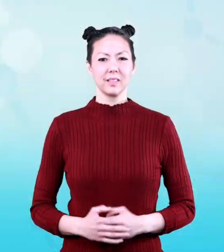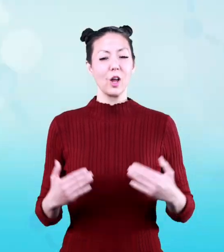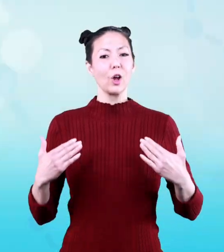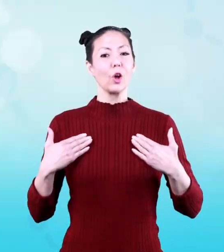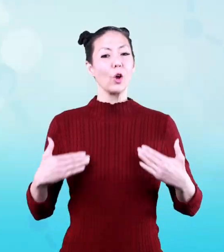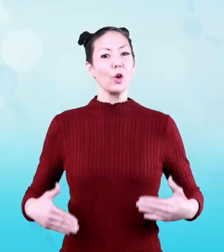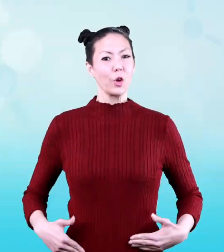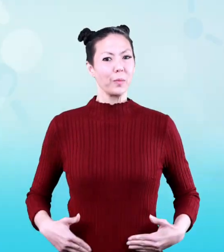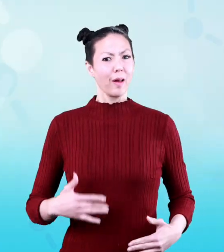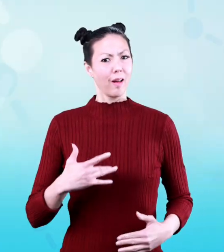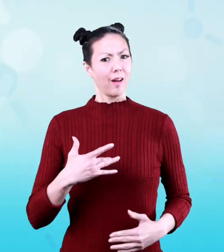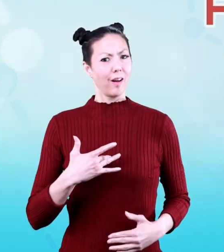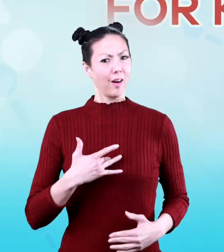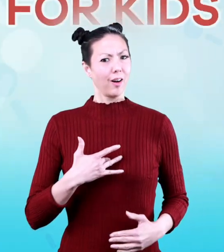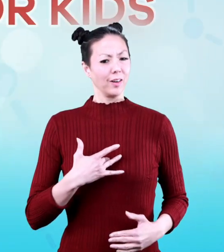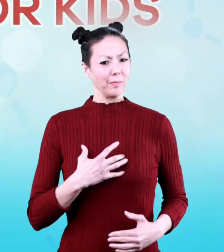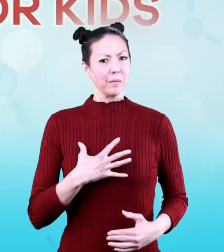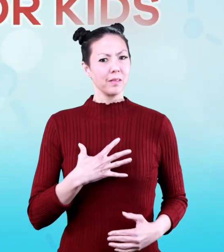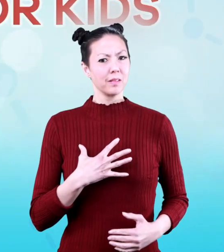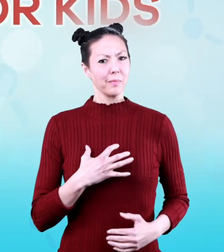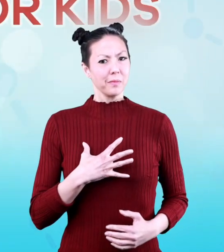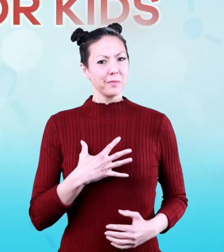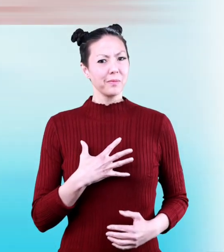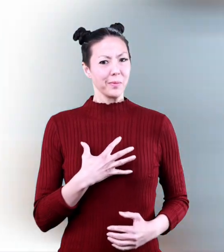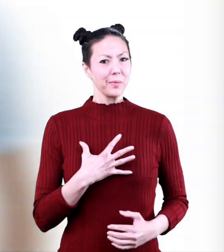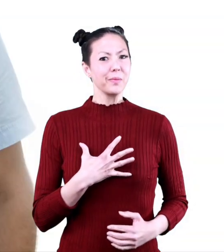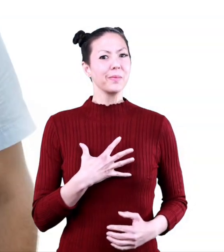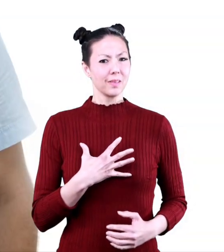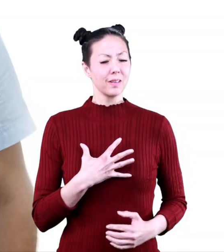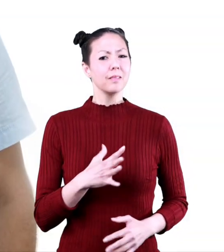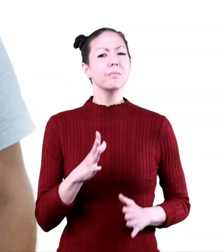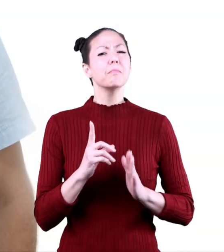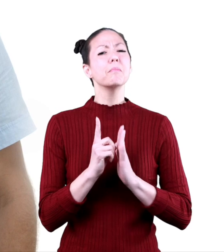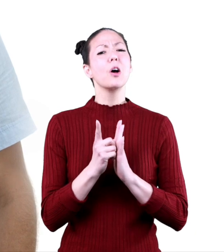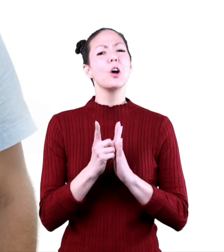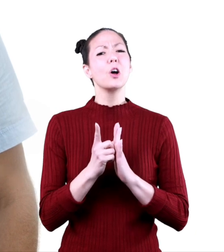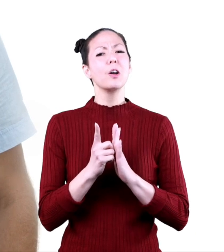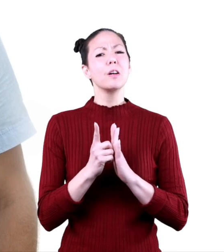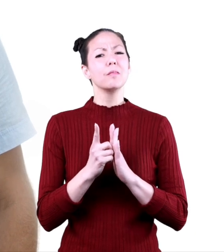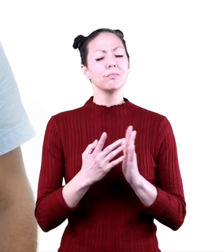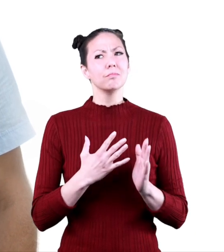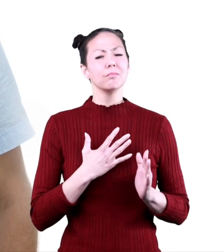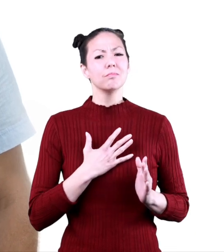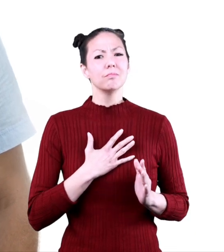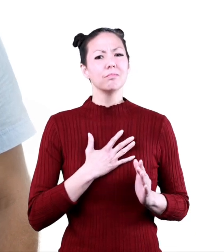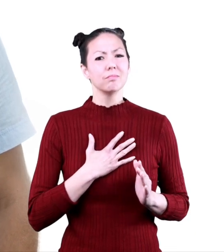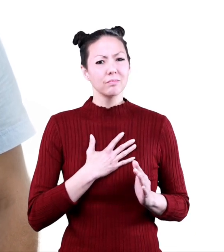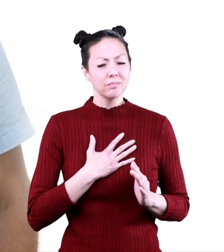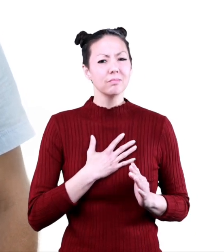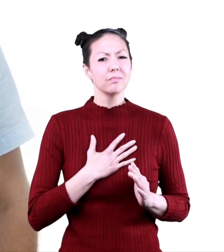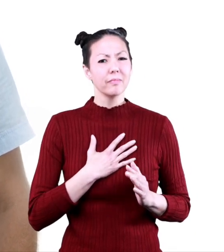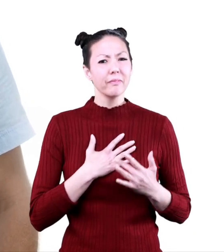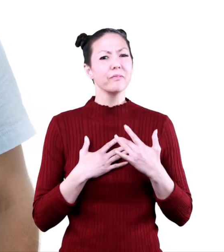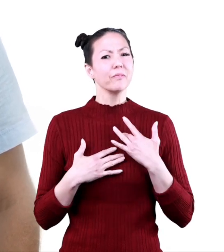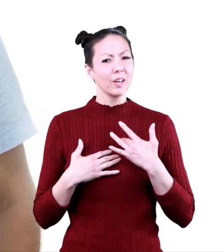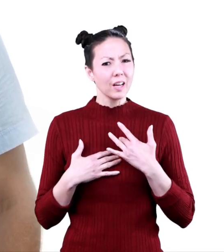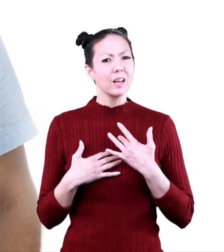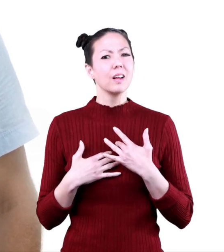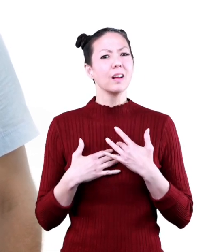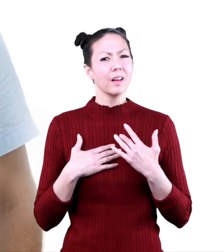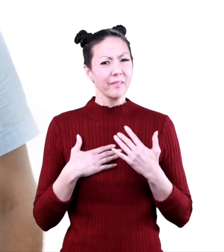the human heart for kids take a moment and put your hand on the left center of your chest